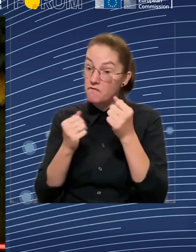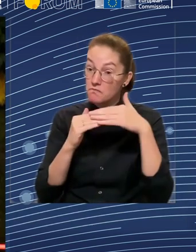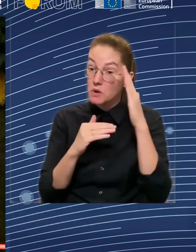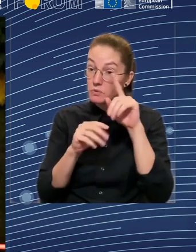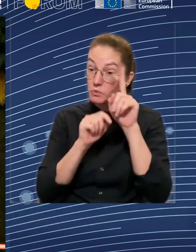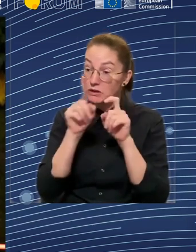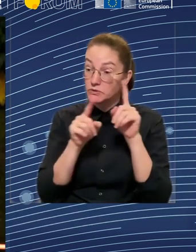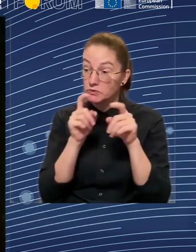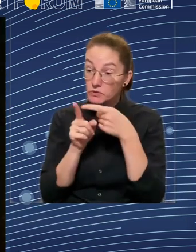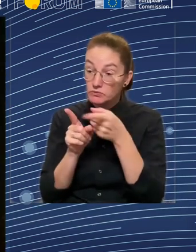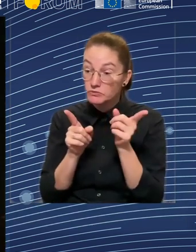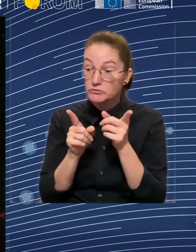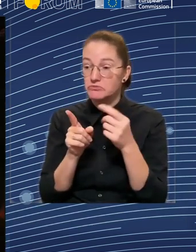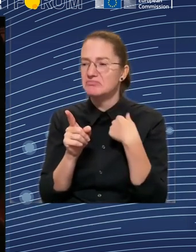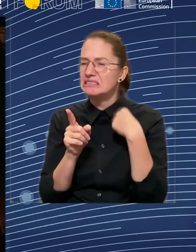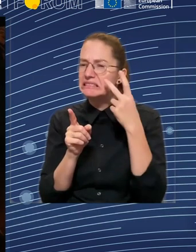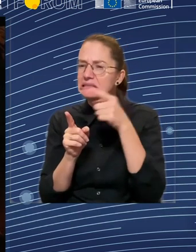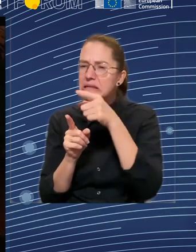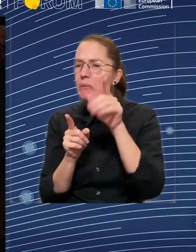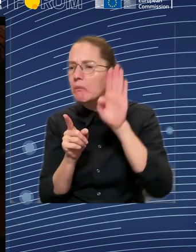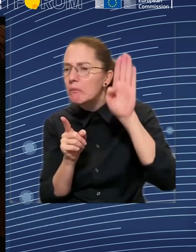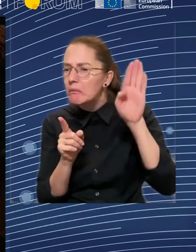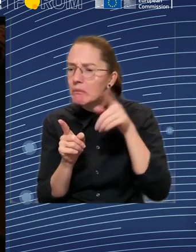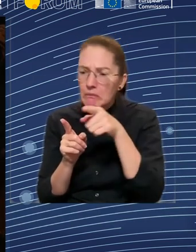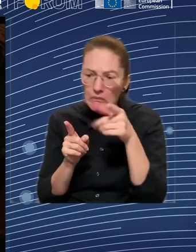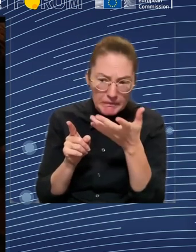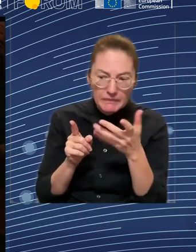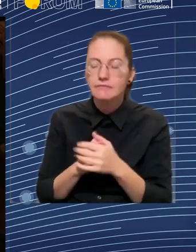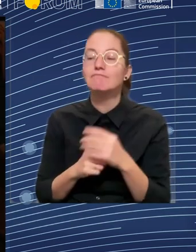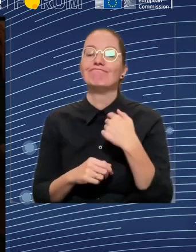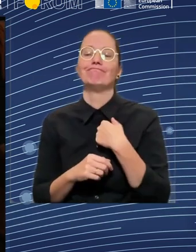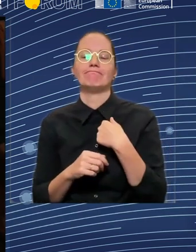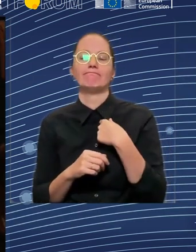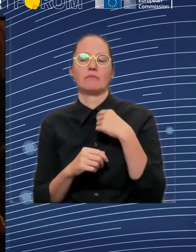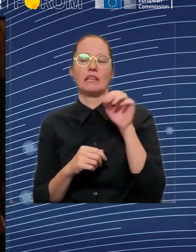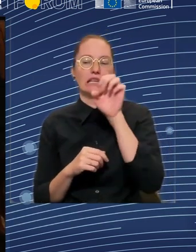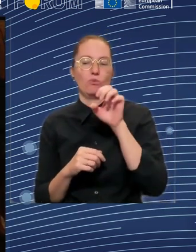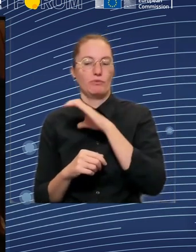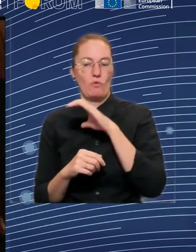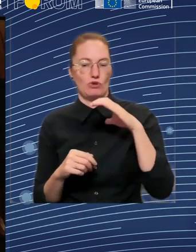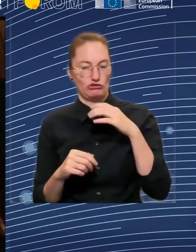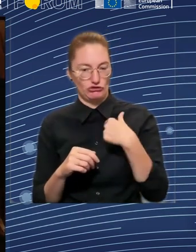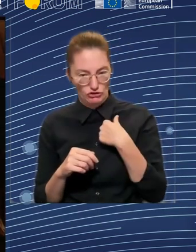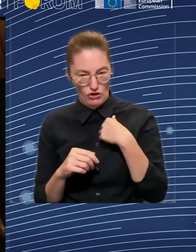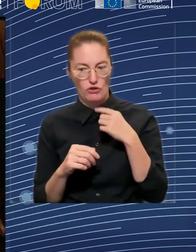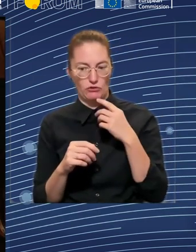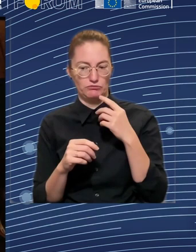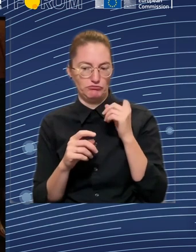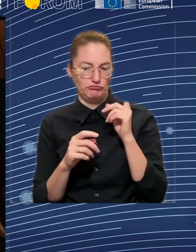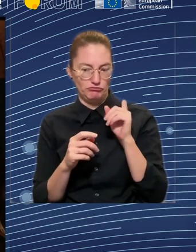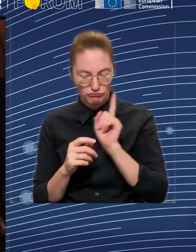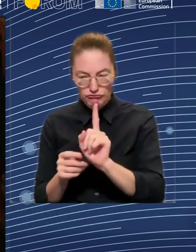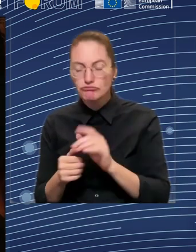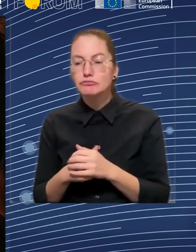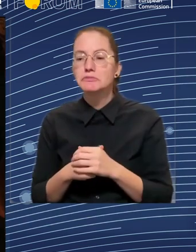one of the failures of the European Commission in the last years, or the last mandate,